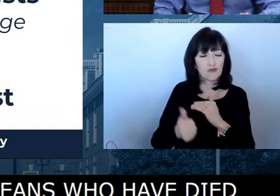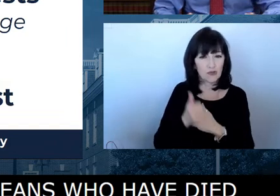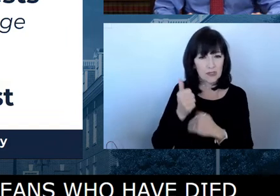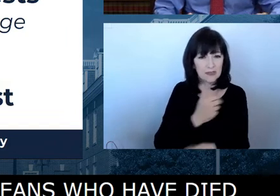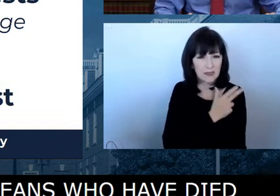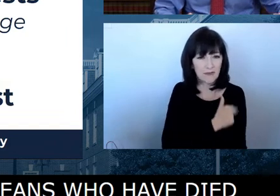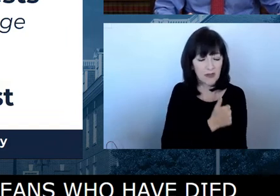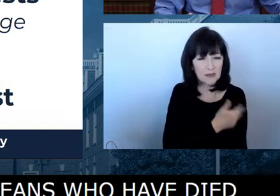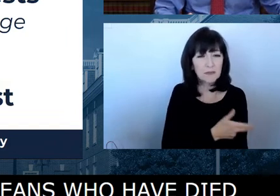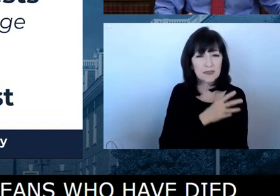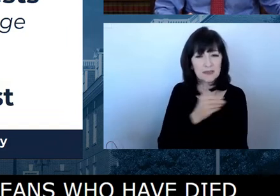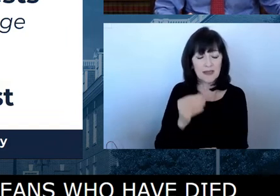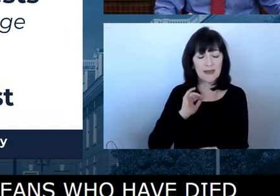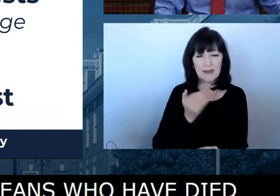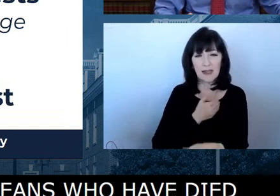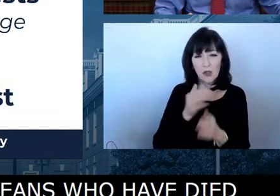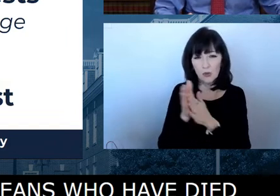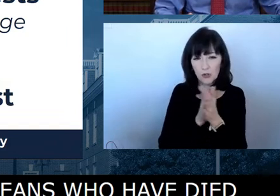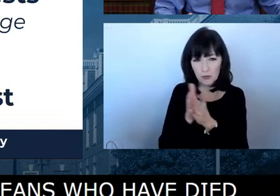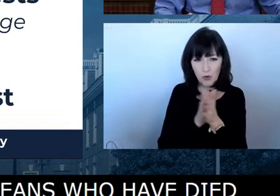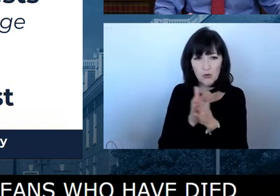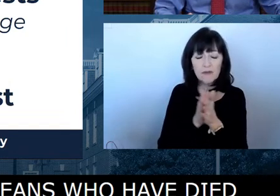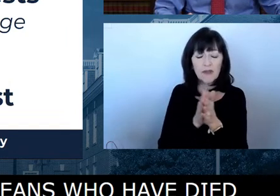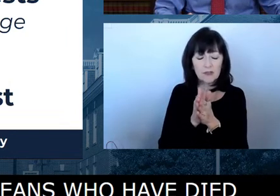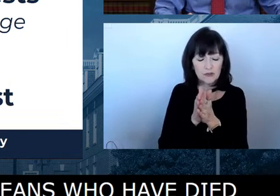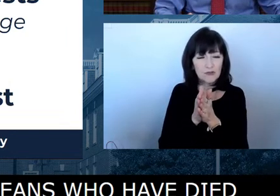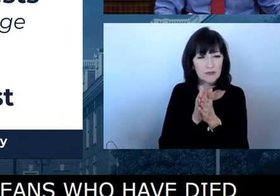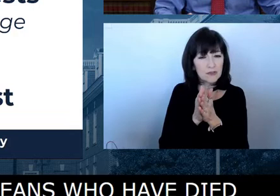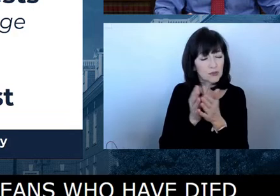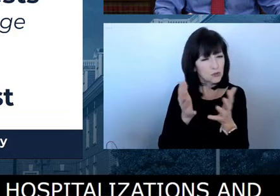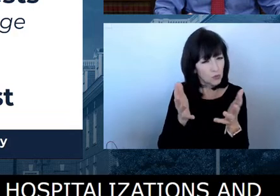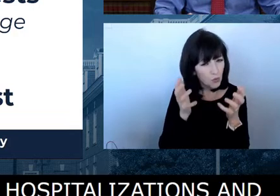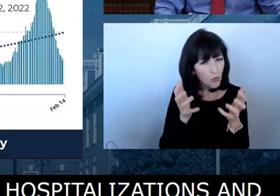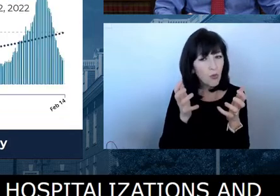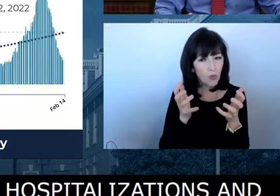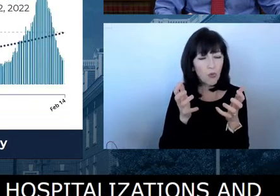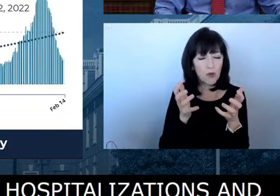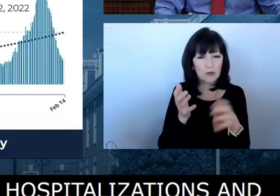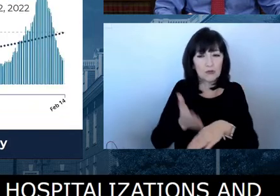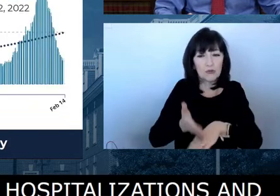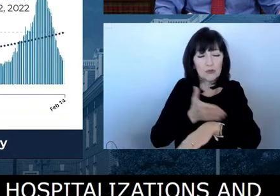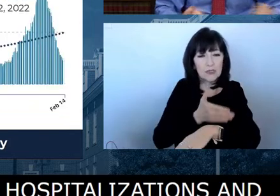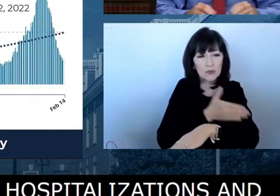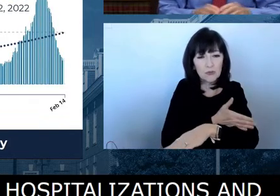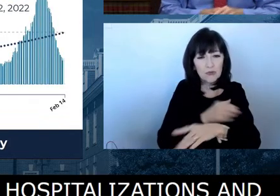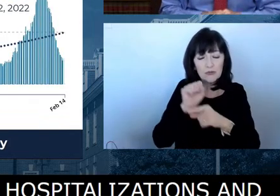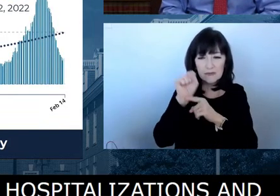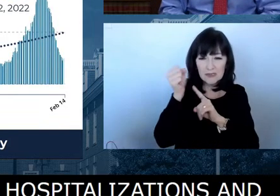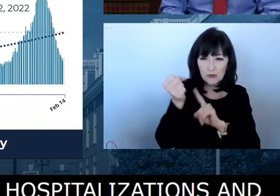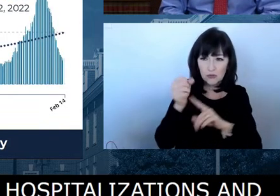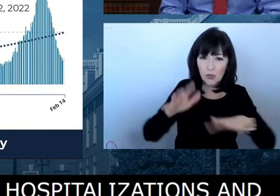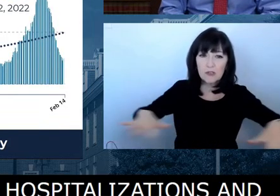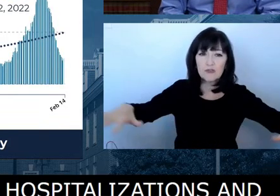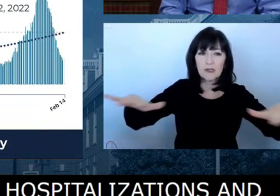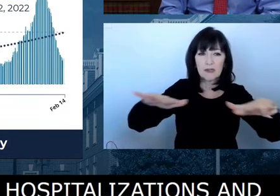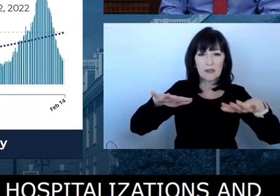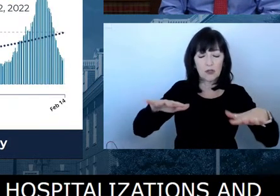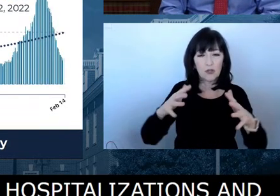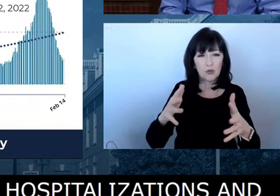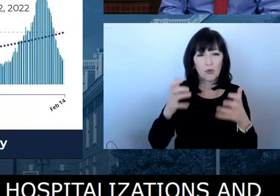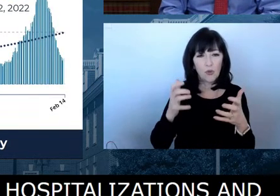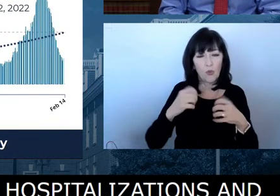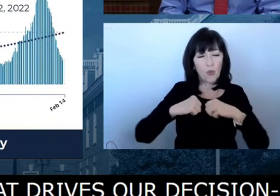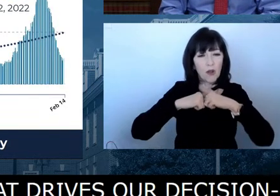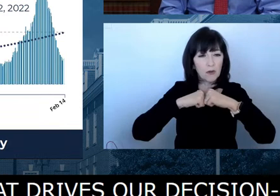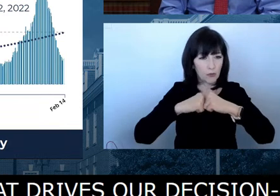that we make and have made over the last two years. So let's look at the ride